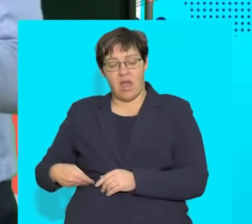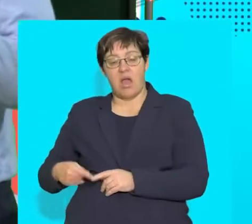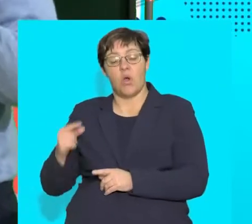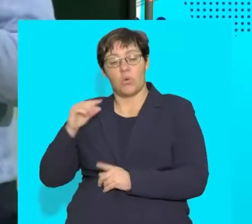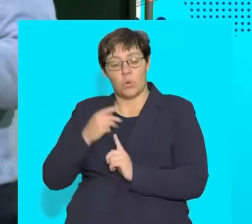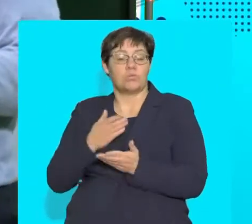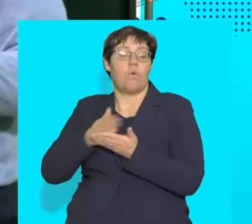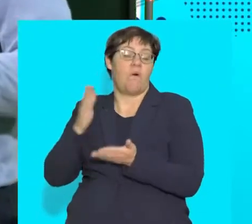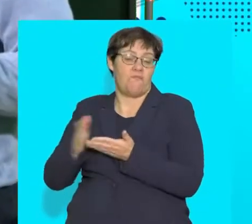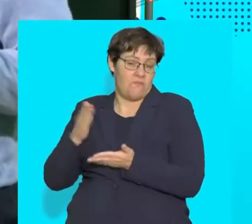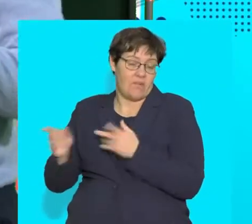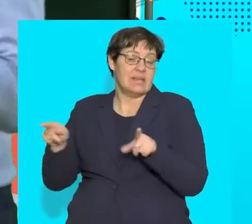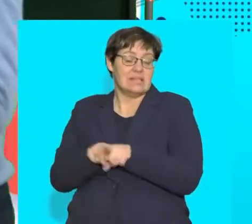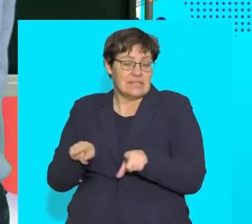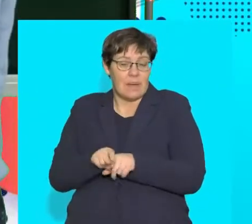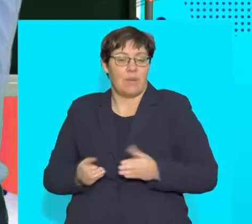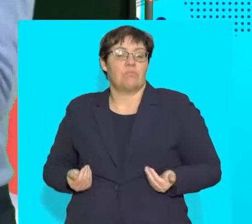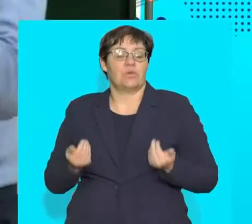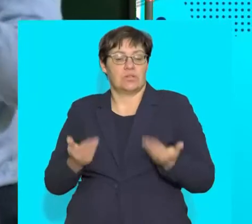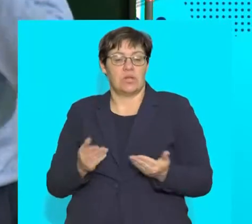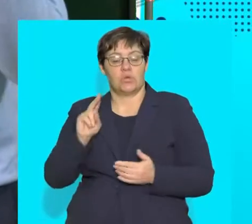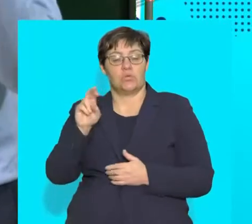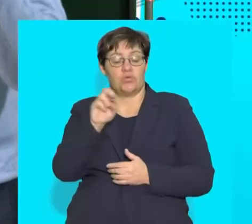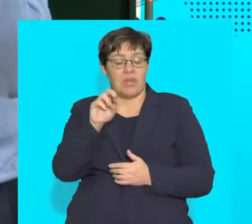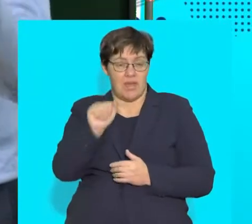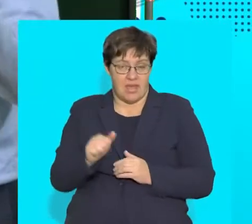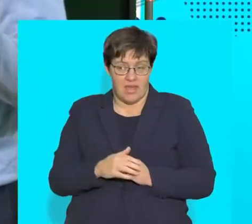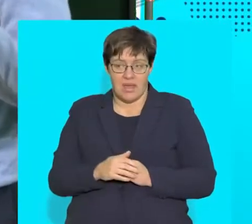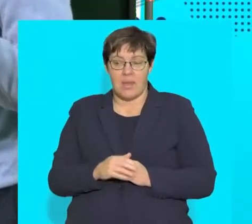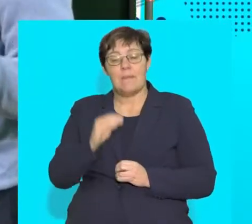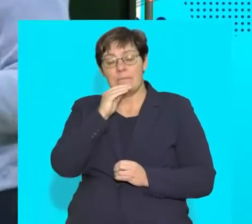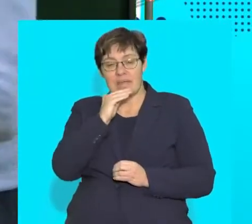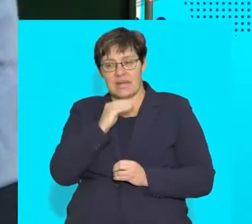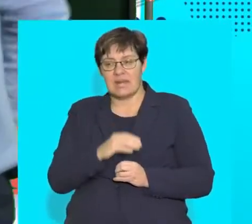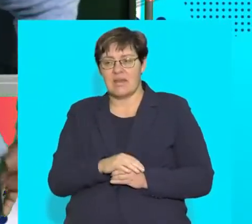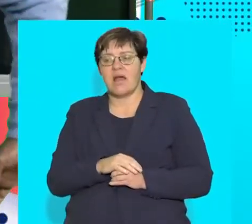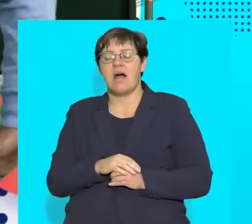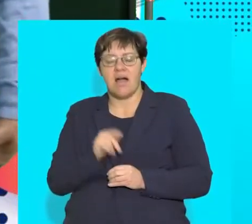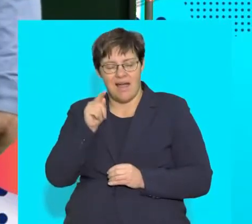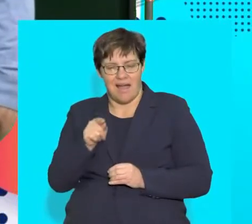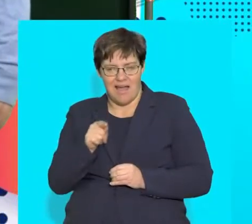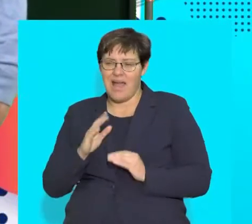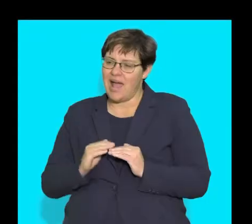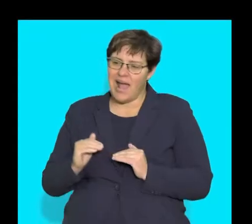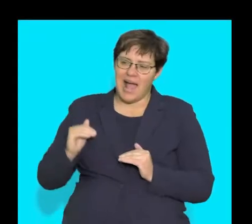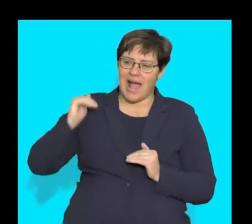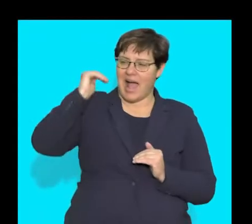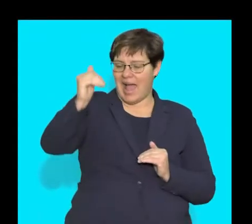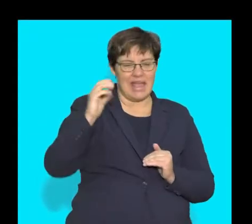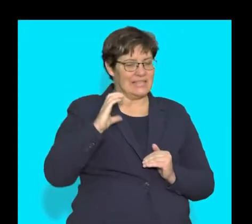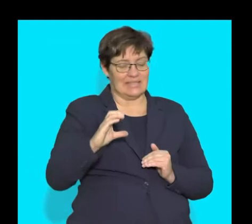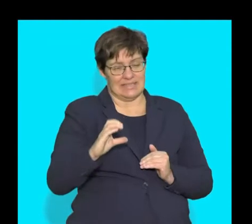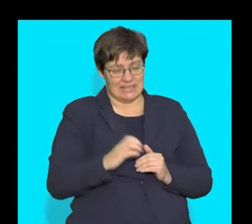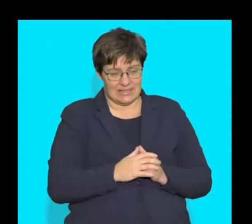remove excess glucose. Yes. It's also going to produce urea. And that we would see as being significantly